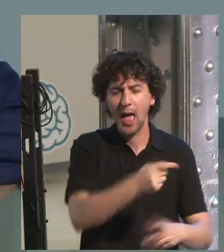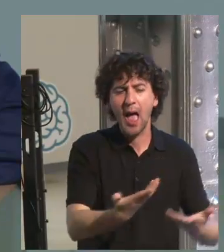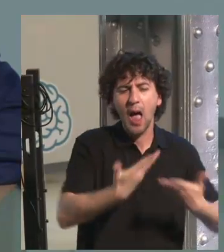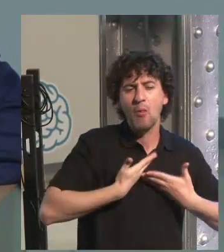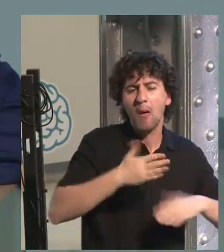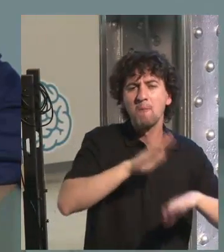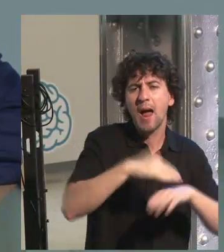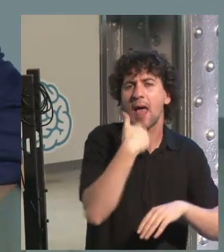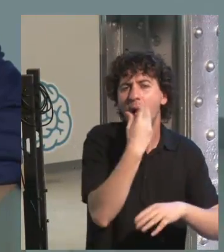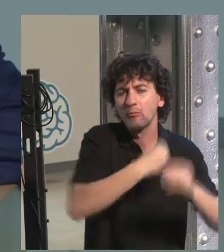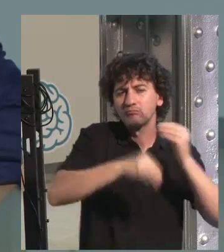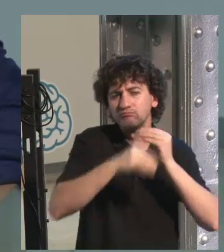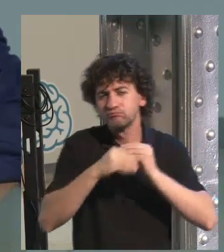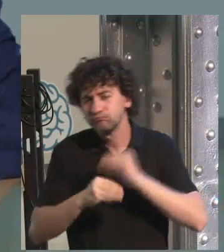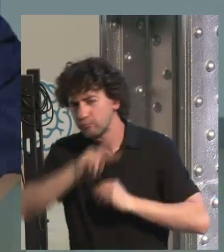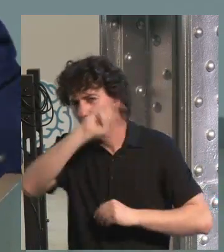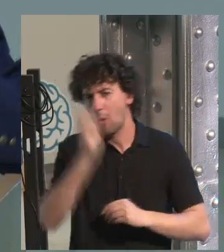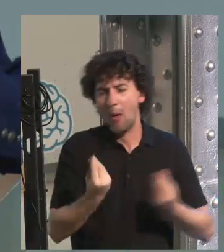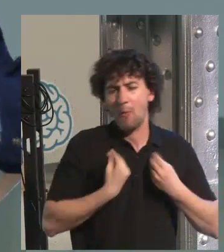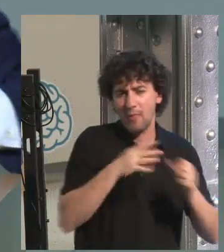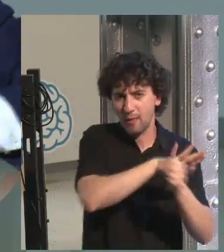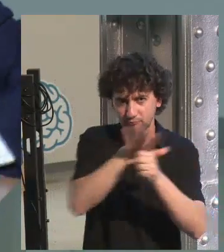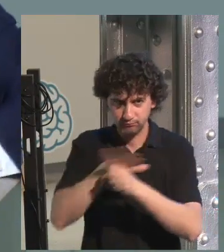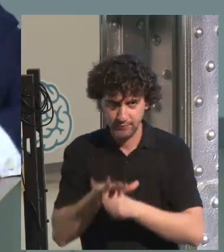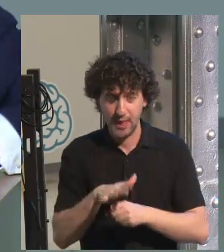useful for a different and complementary process.